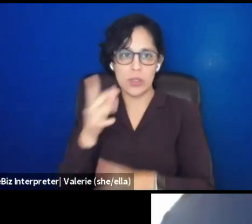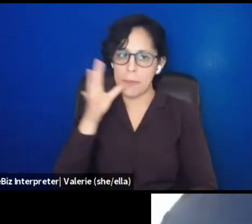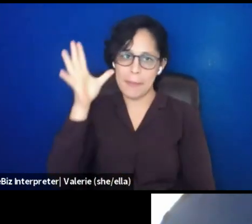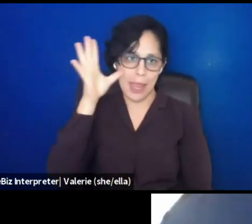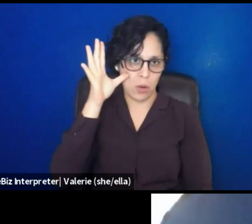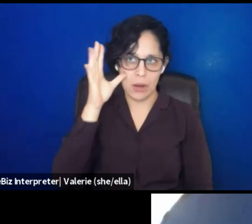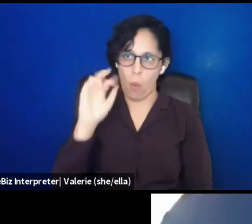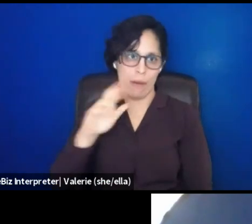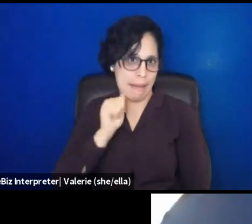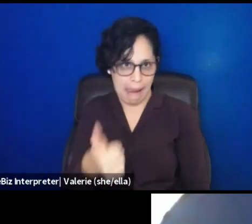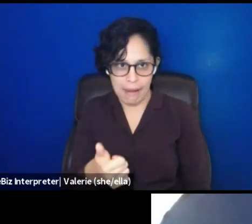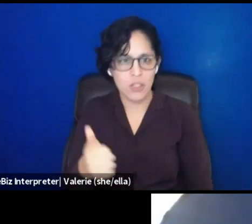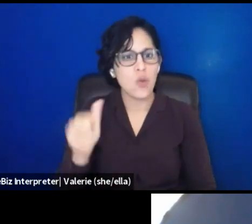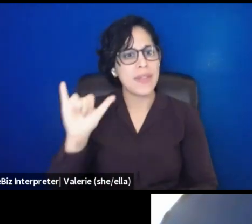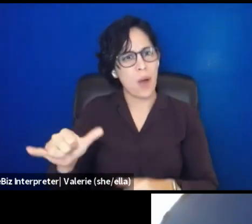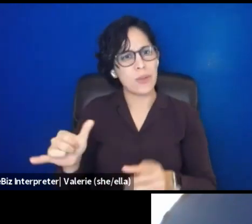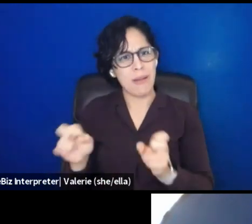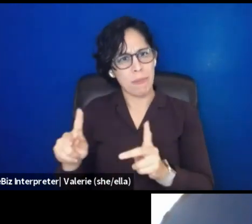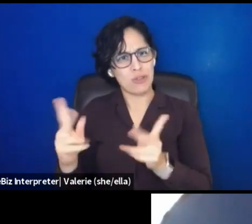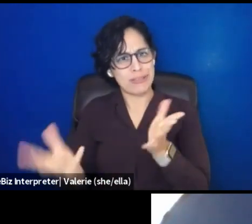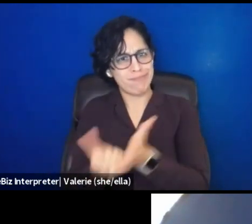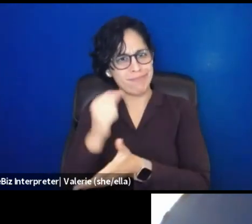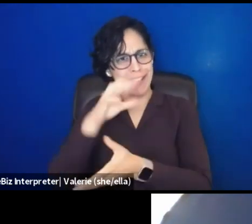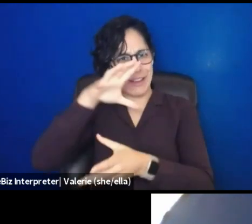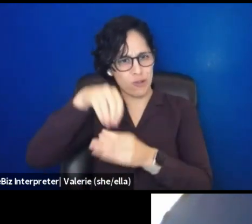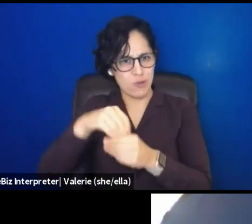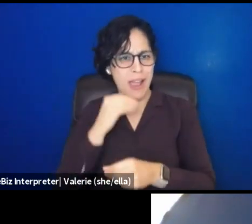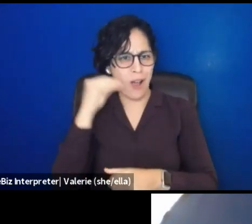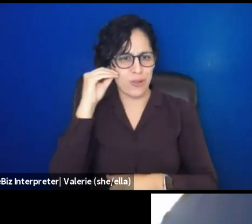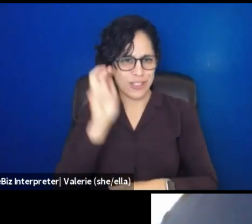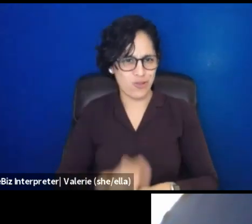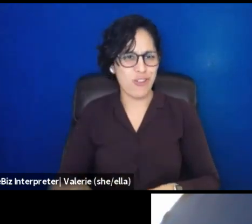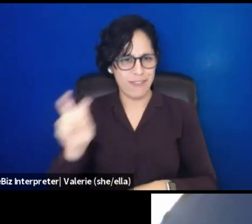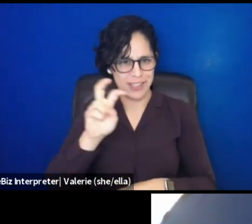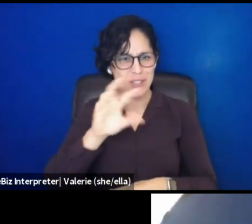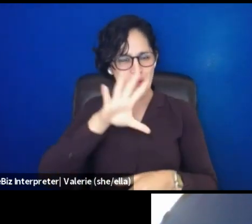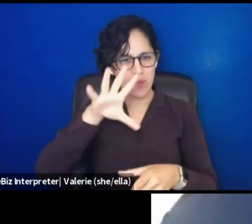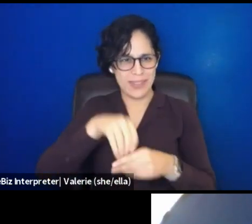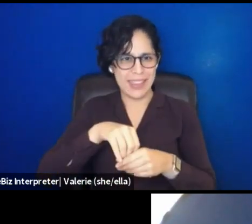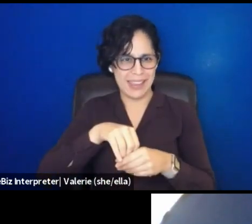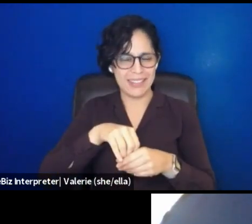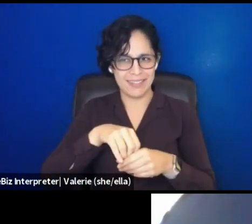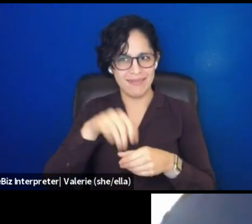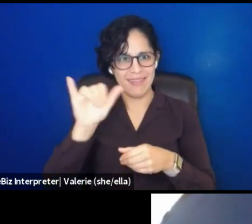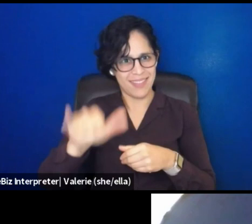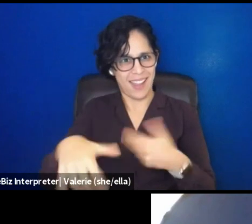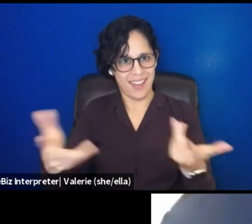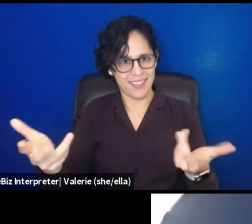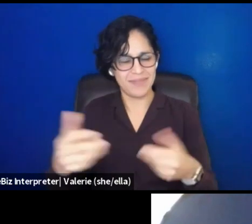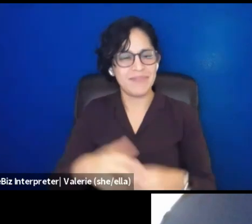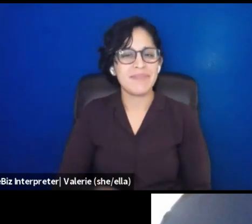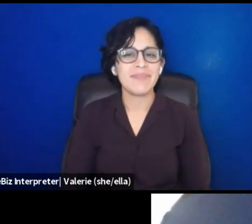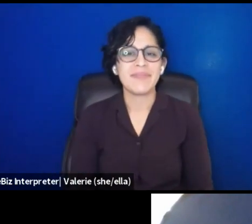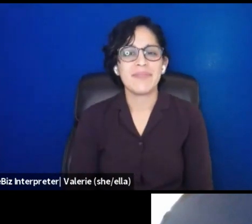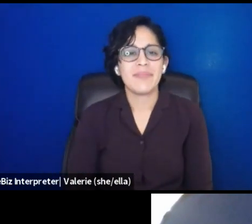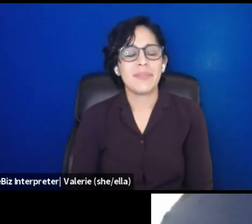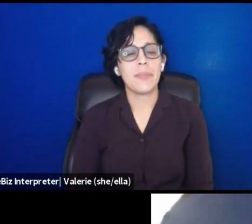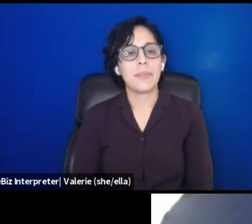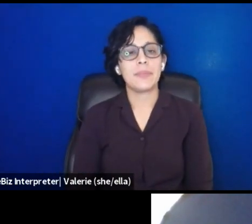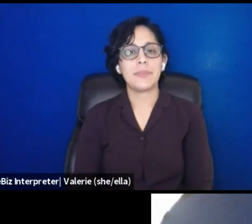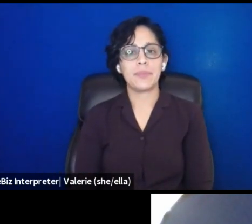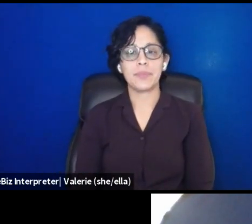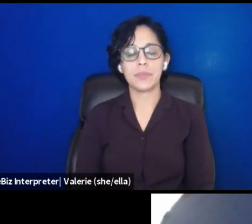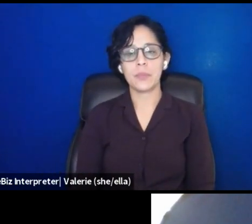the golden opportunity to include that and our, and our language about parenting. Um, but I do think, I mean, we've been in general